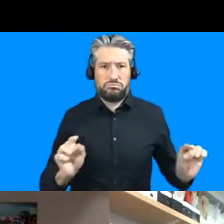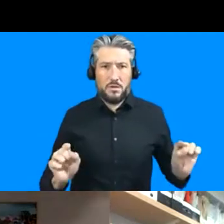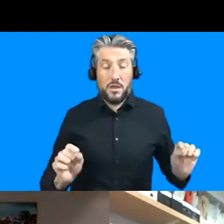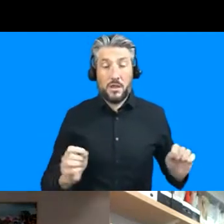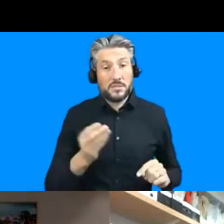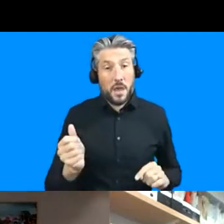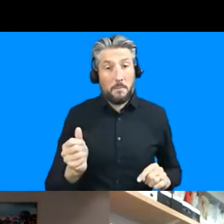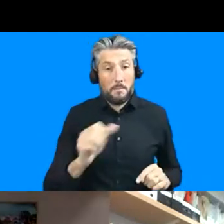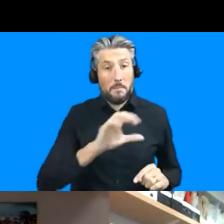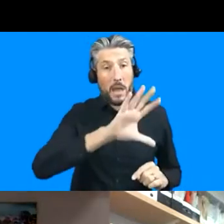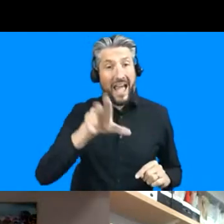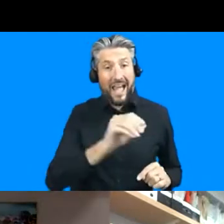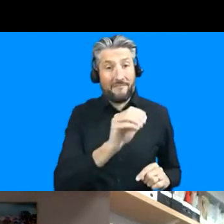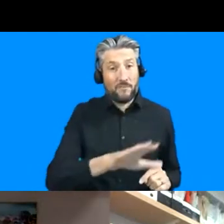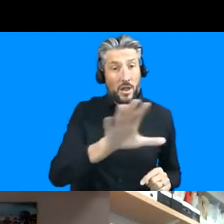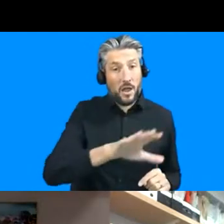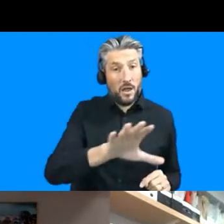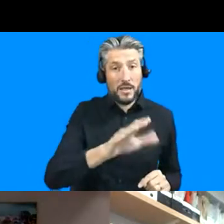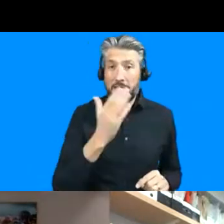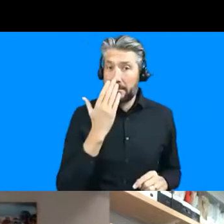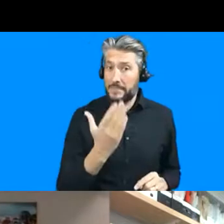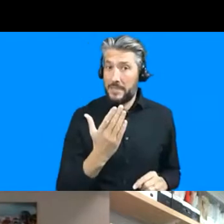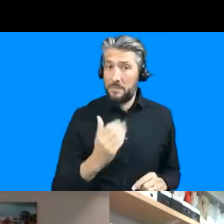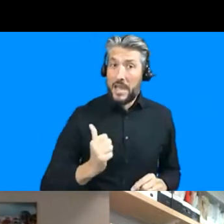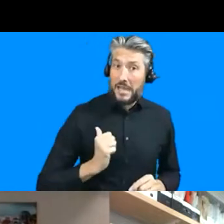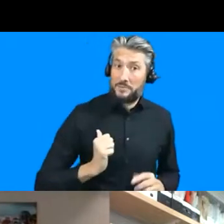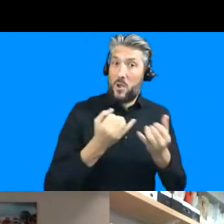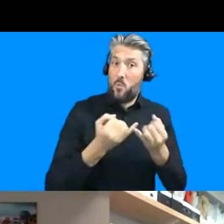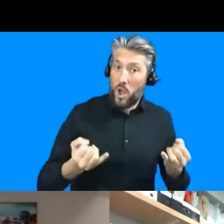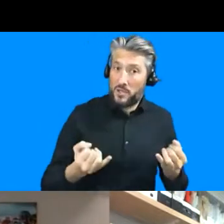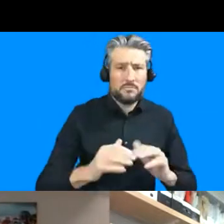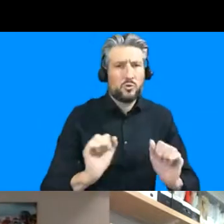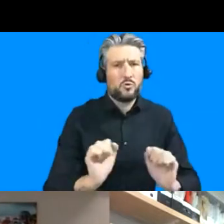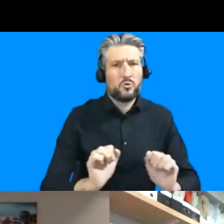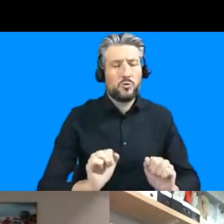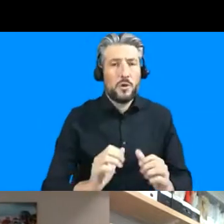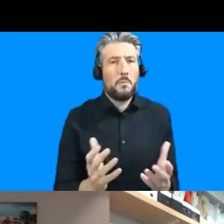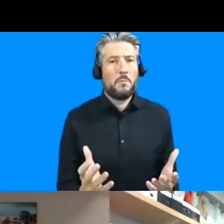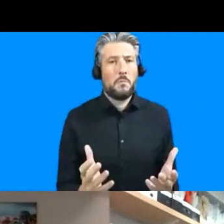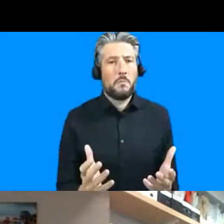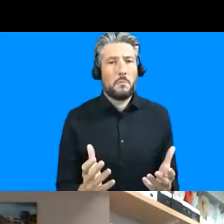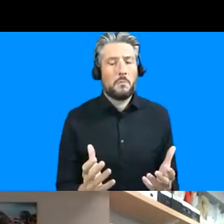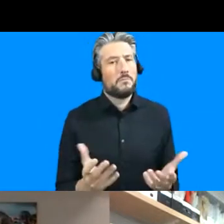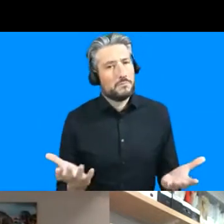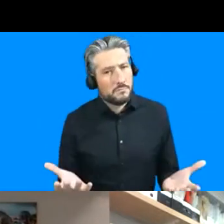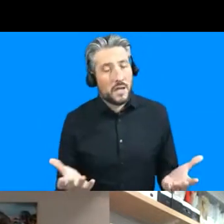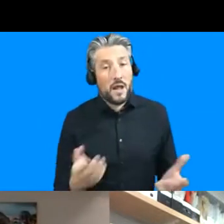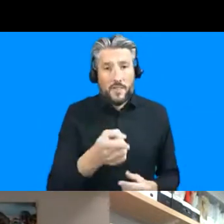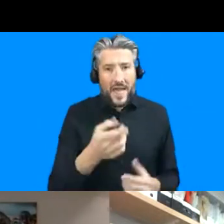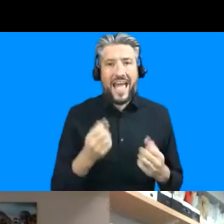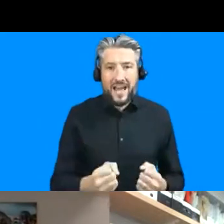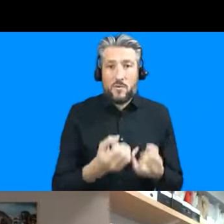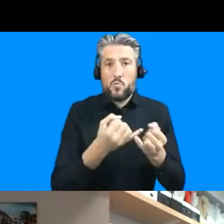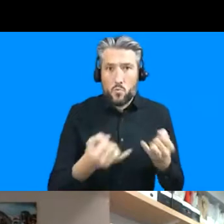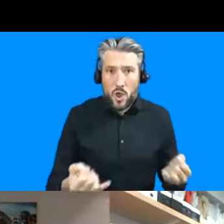hasn't hit as hard as people feared but they are facing kind of severe economic um shocks um as a result of the